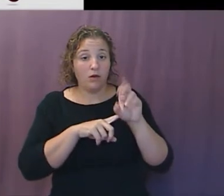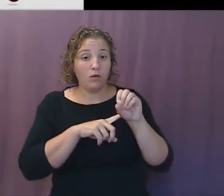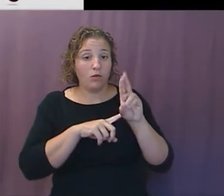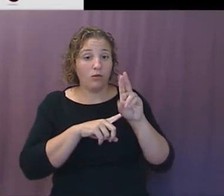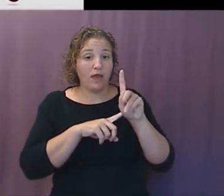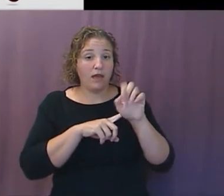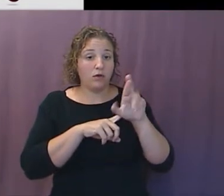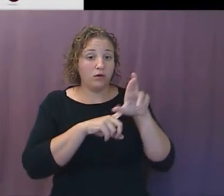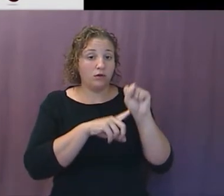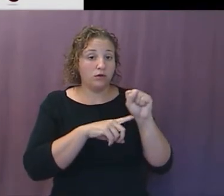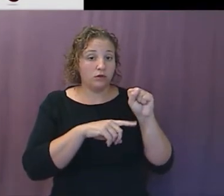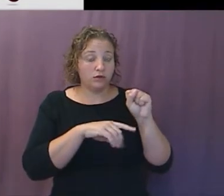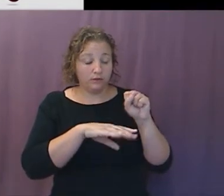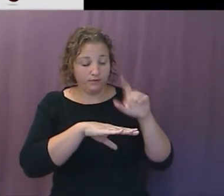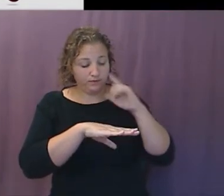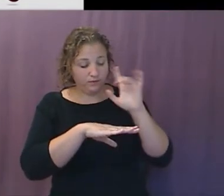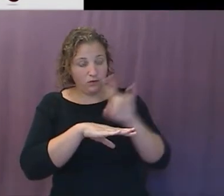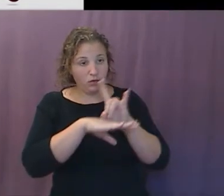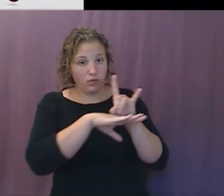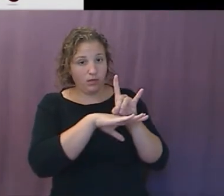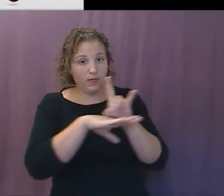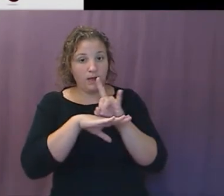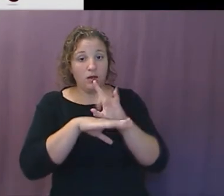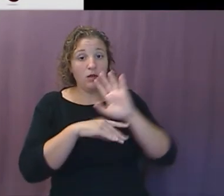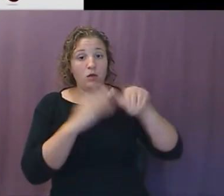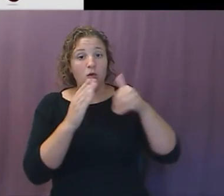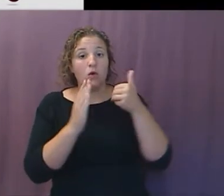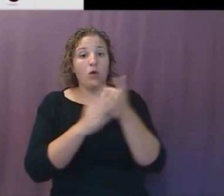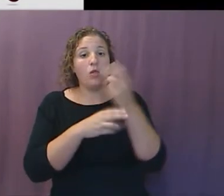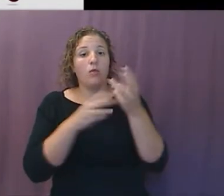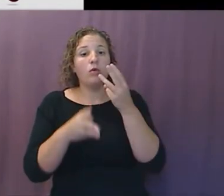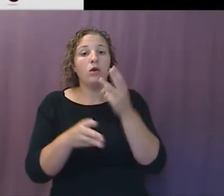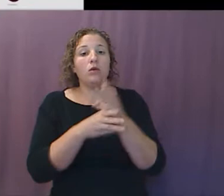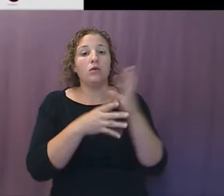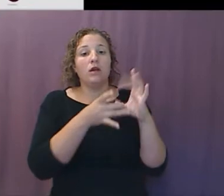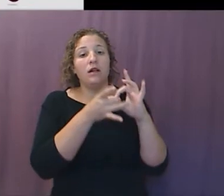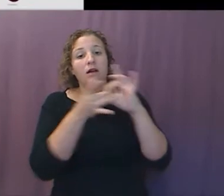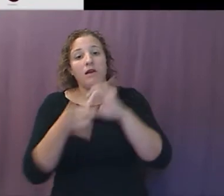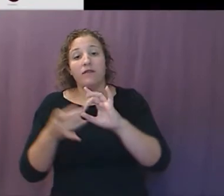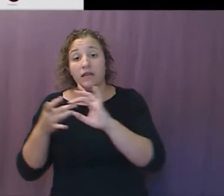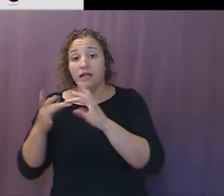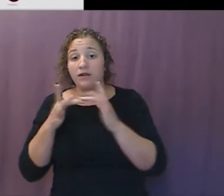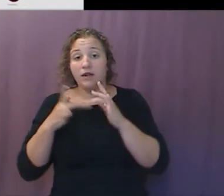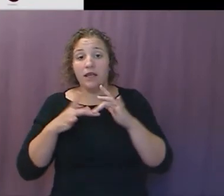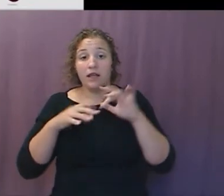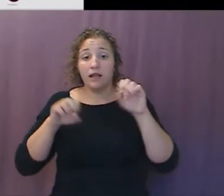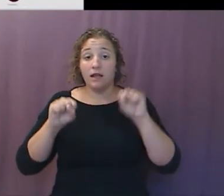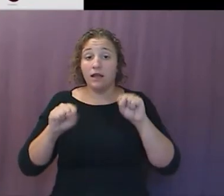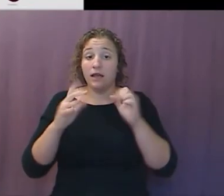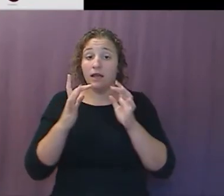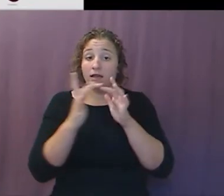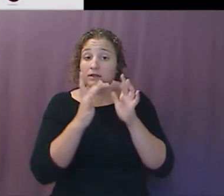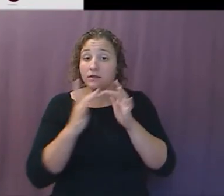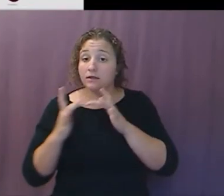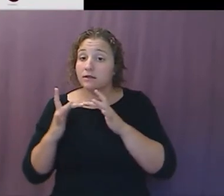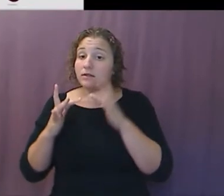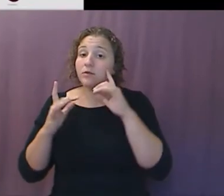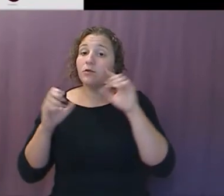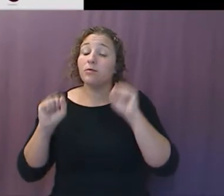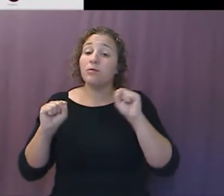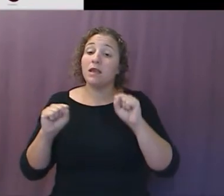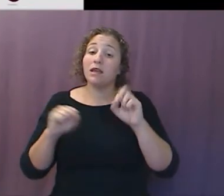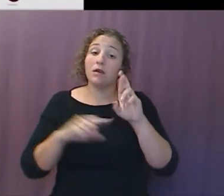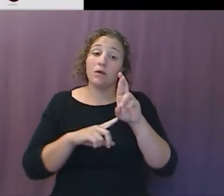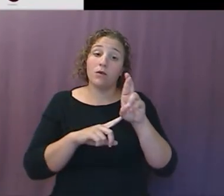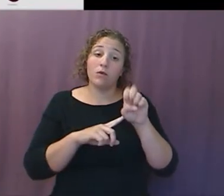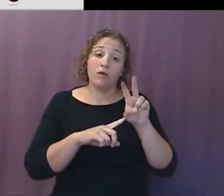internet access. Let me diverge here for a minute, which will make Revelation 11 possible for all nations to see two